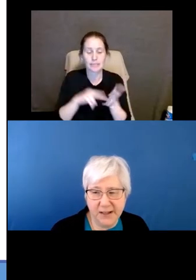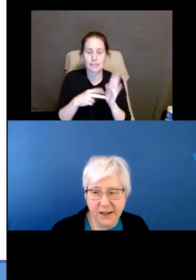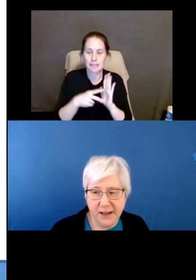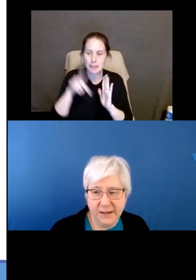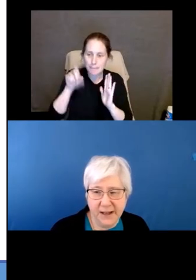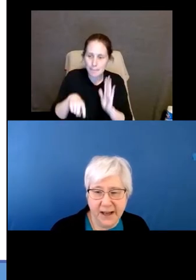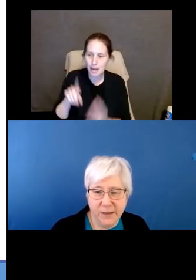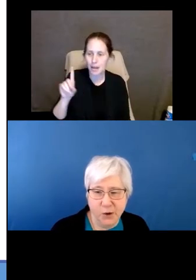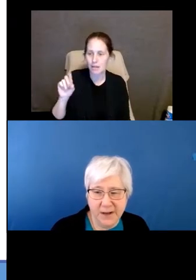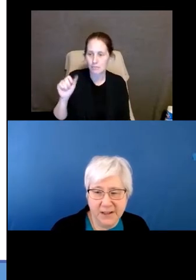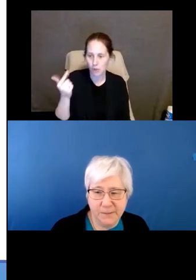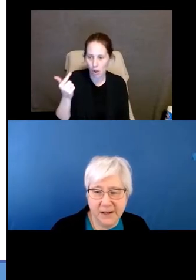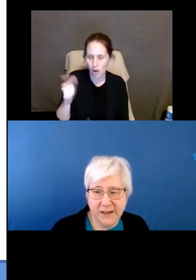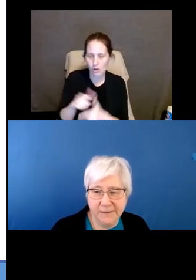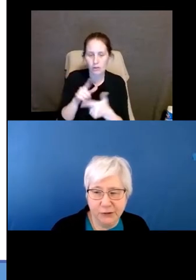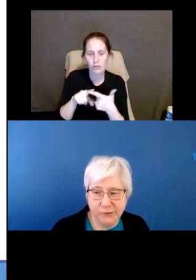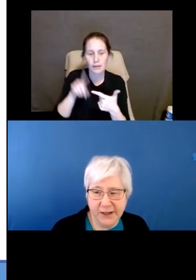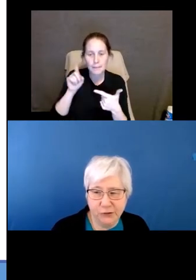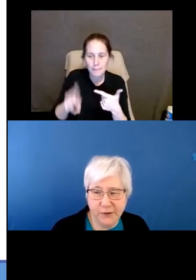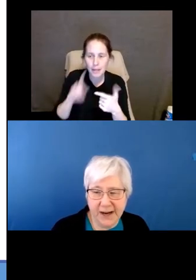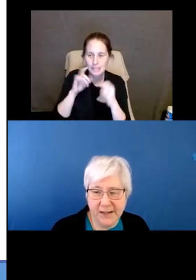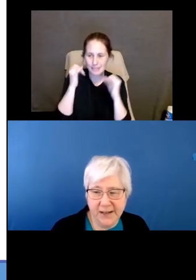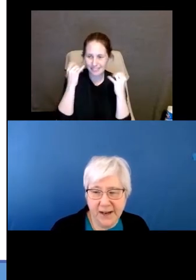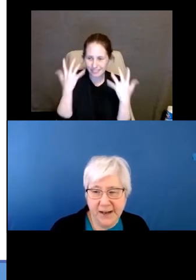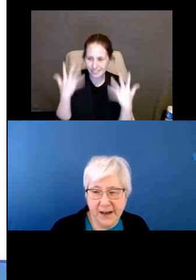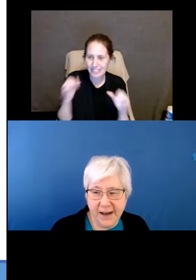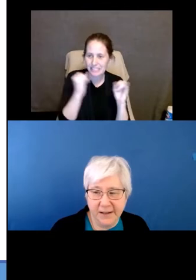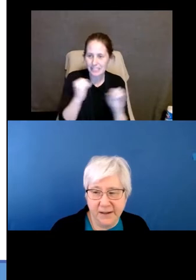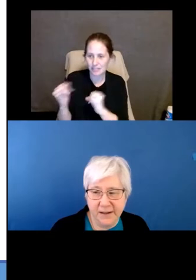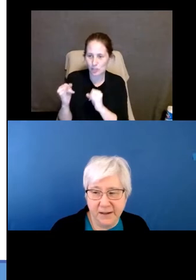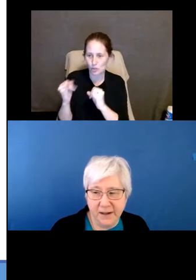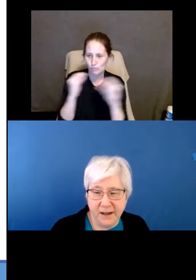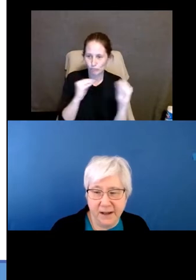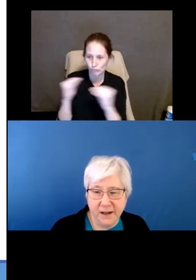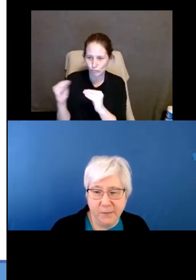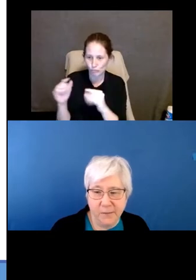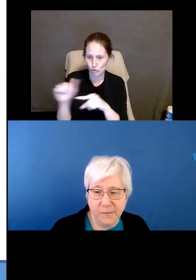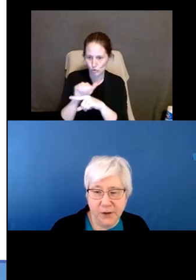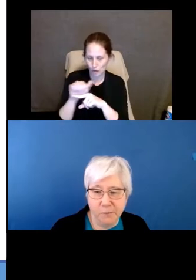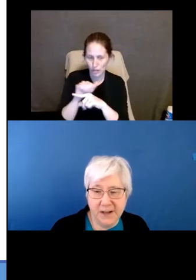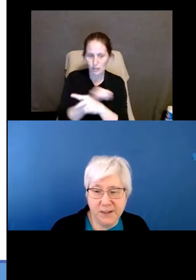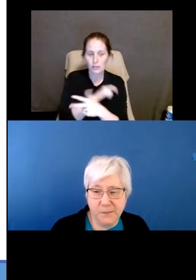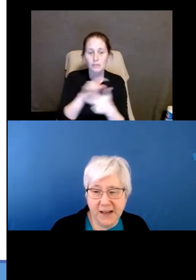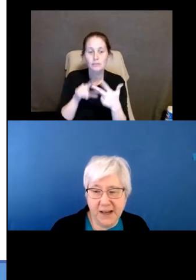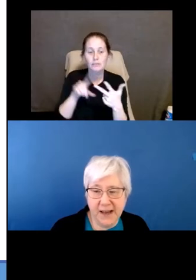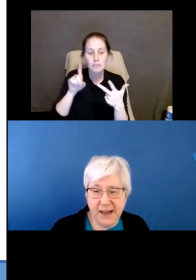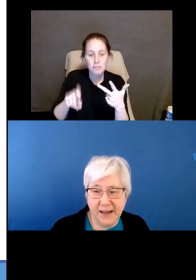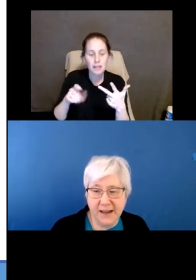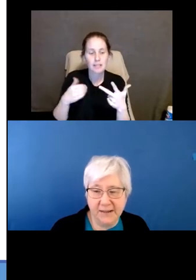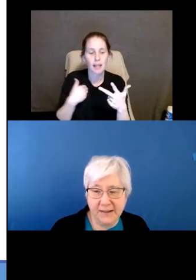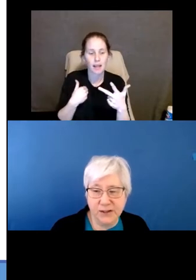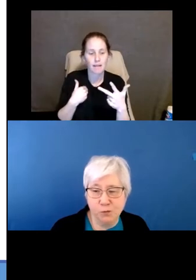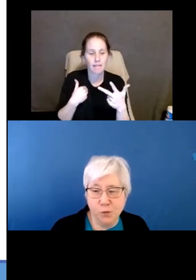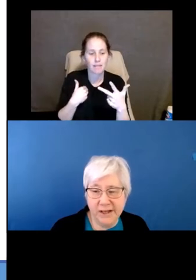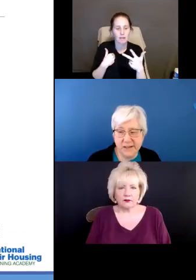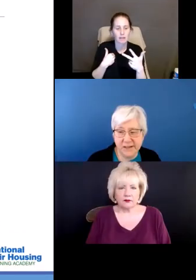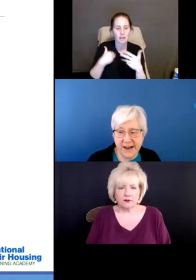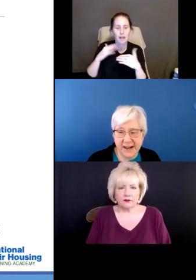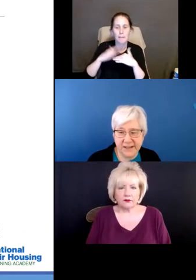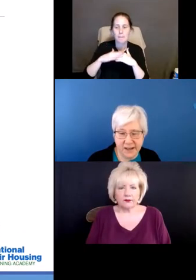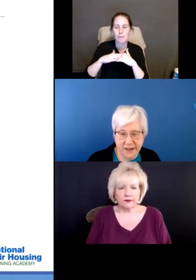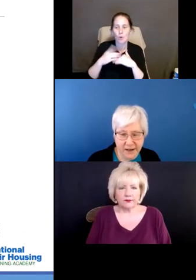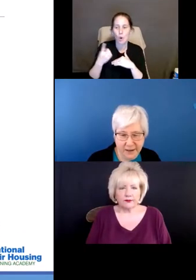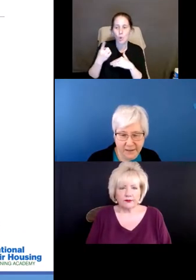a dog, the animal must be individually trained, and there must be at least one